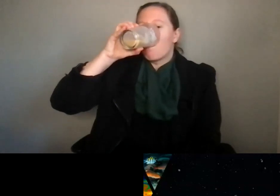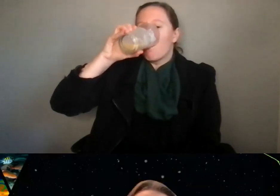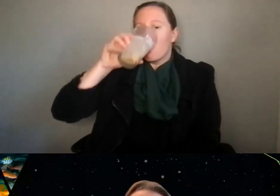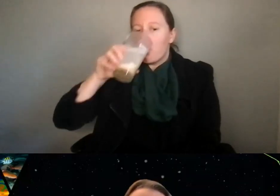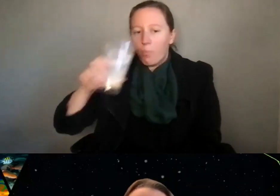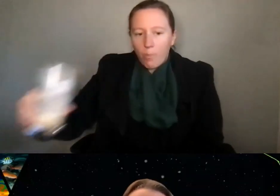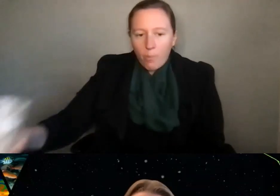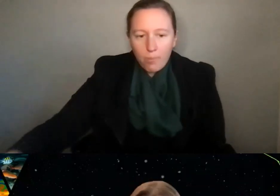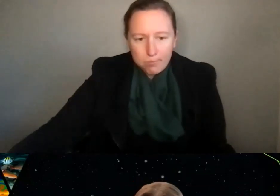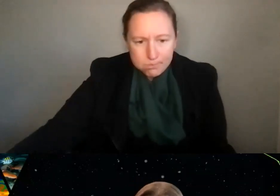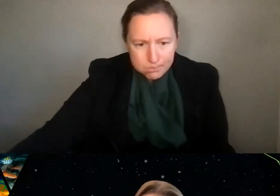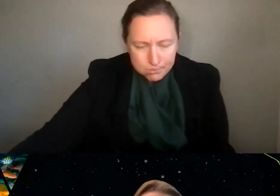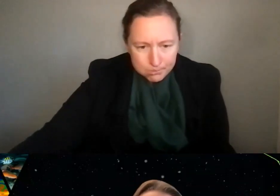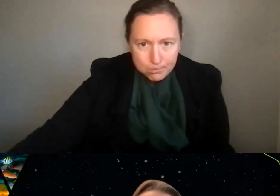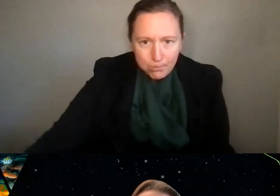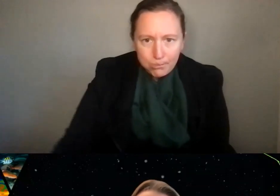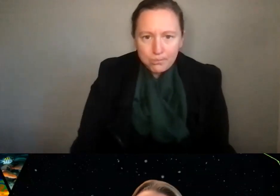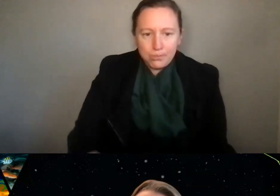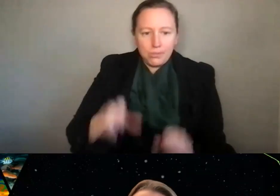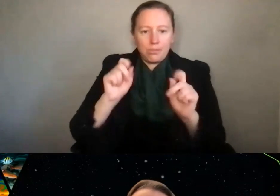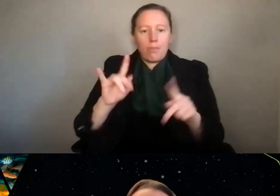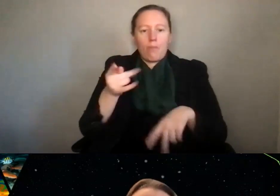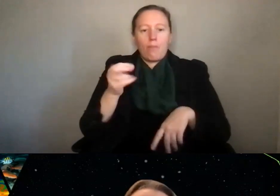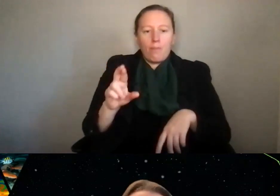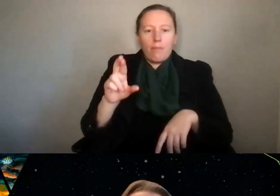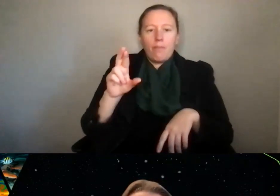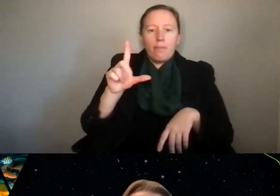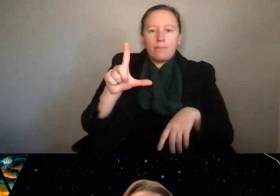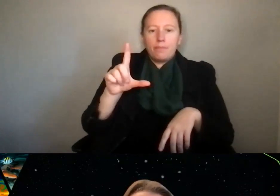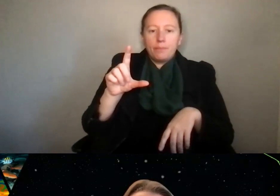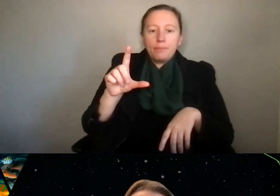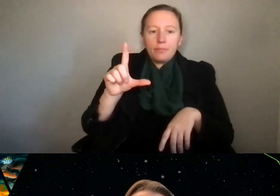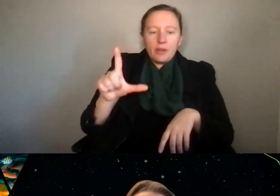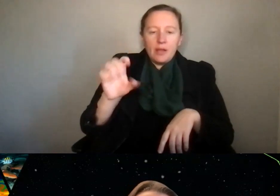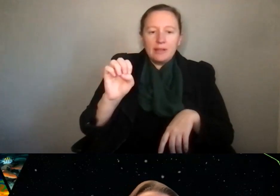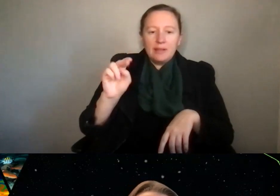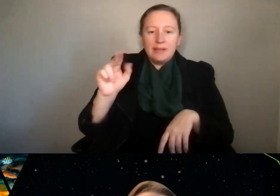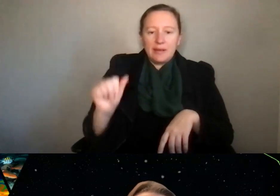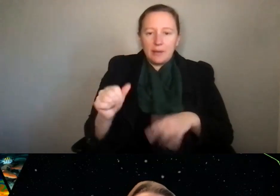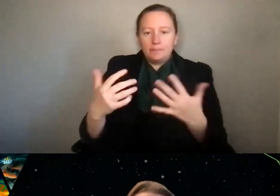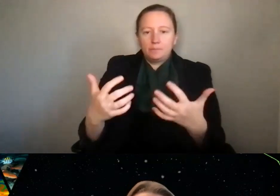All right, so Jennifer and Lena, if you want to come on screen,